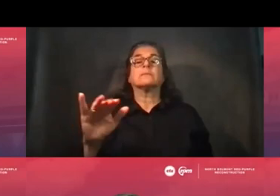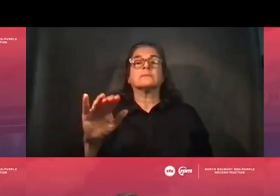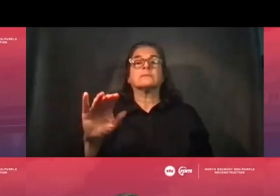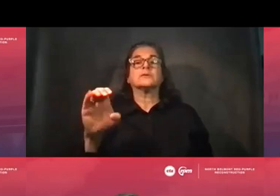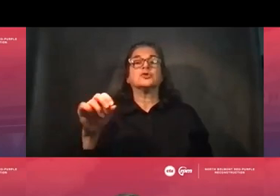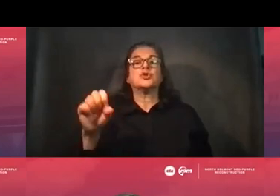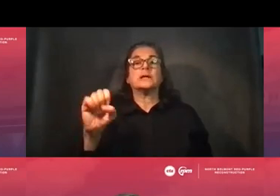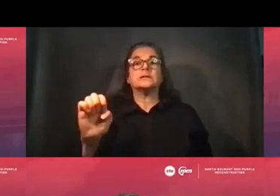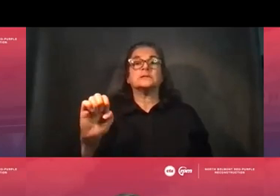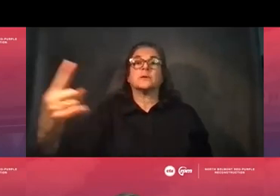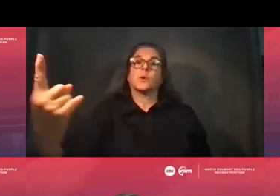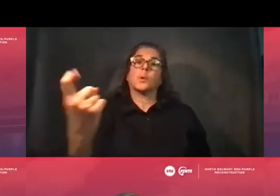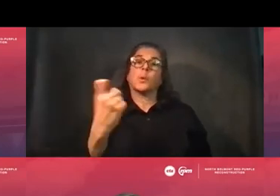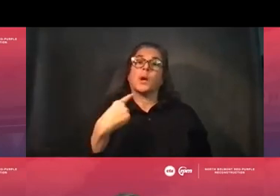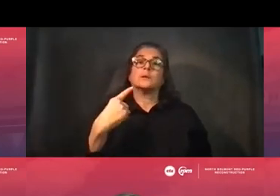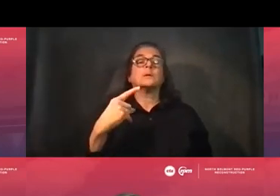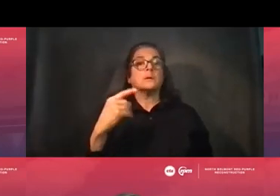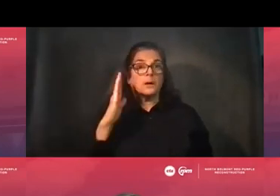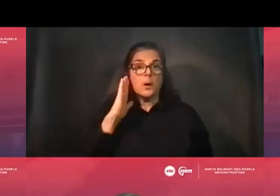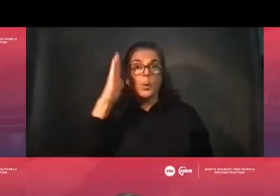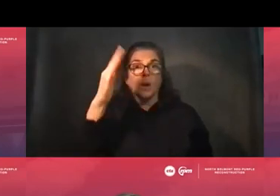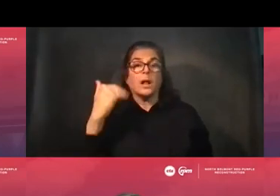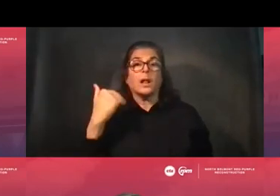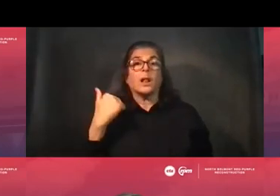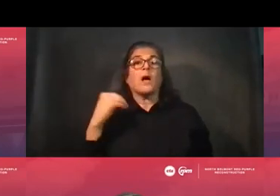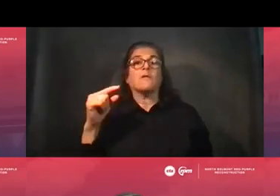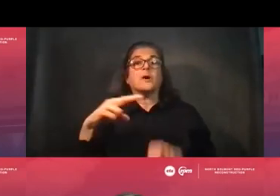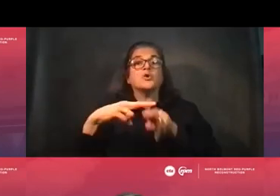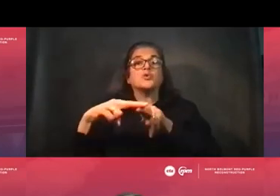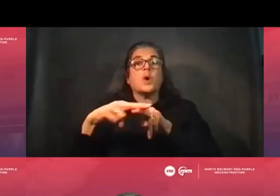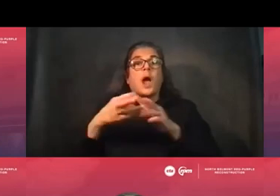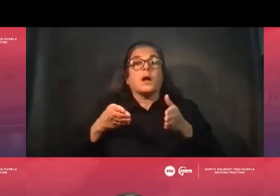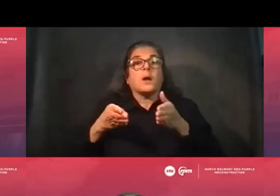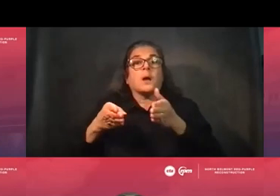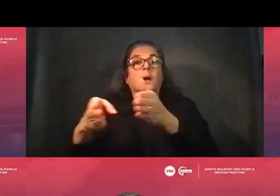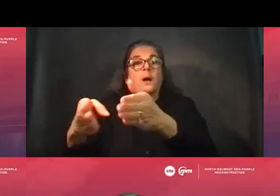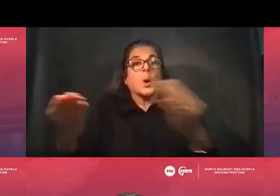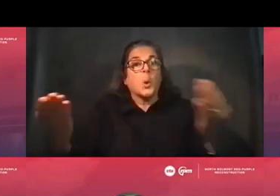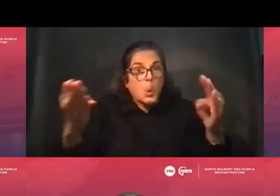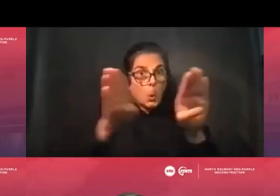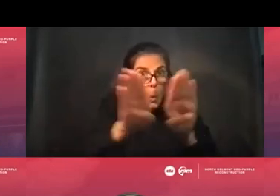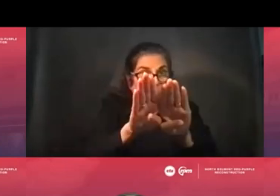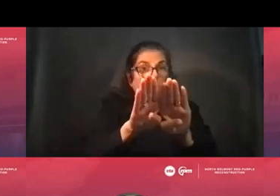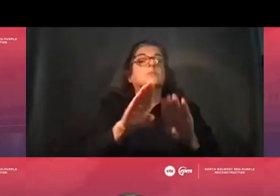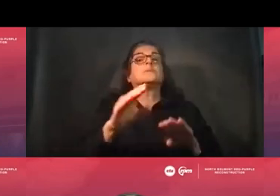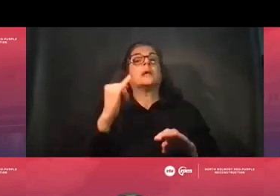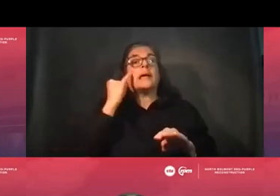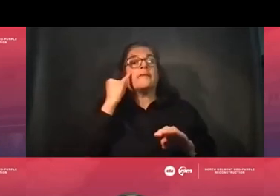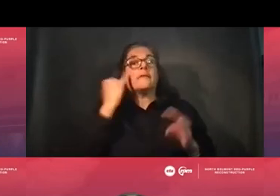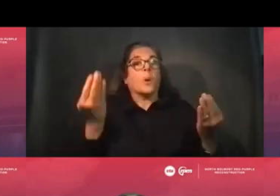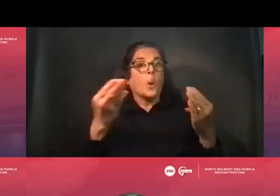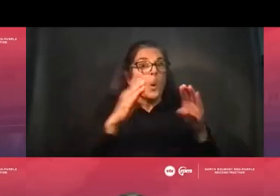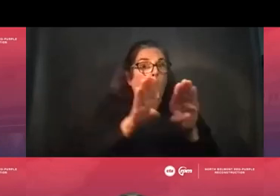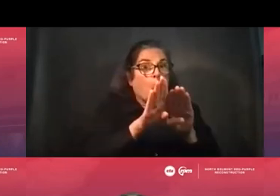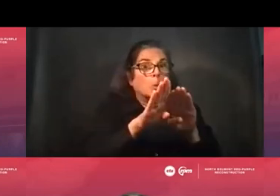at any time, will there be track closures? Will buses be required to cover the gap? And for how long?